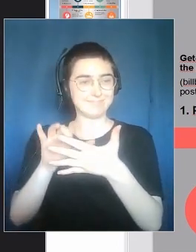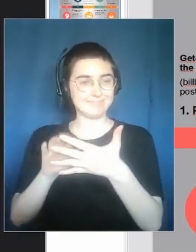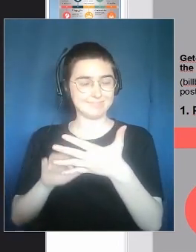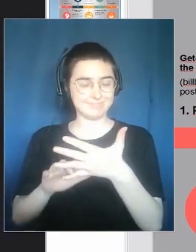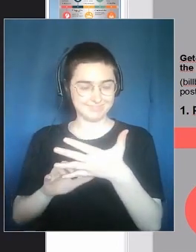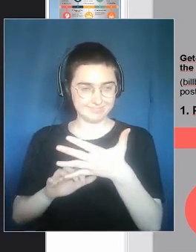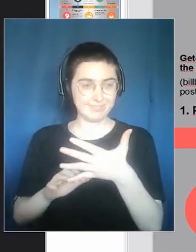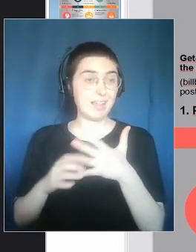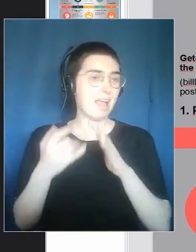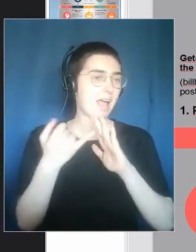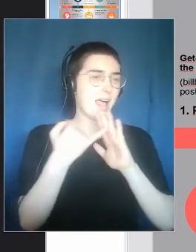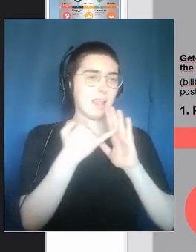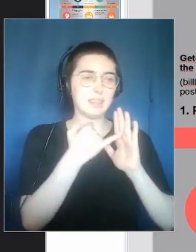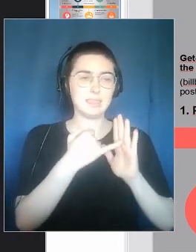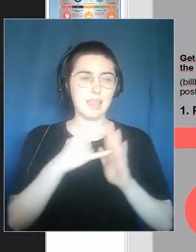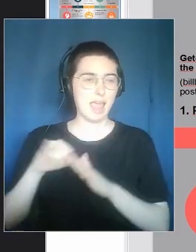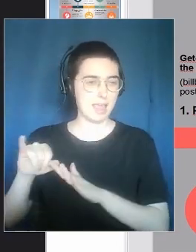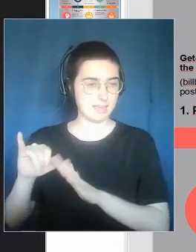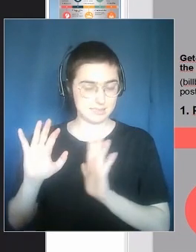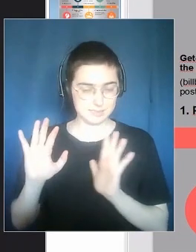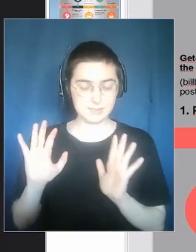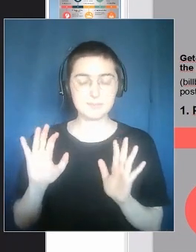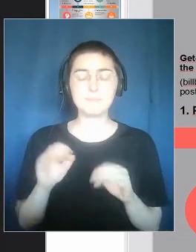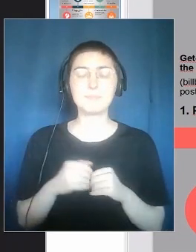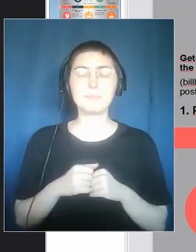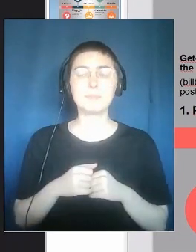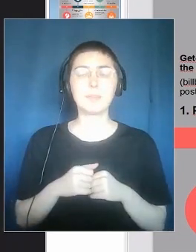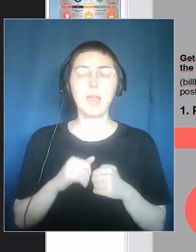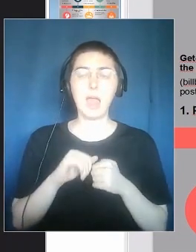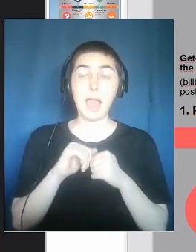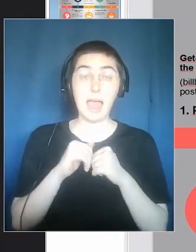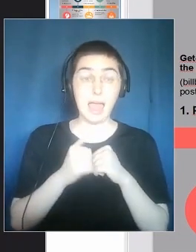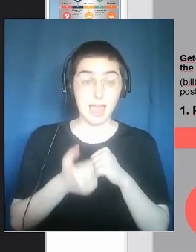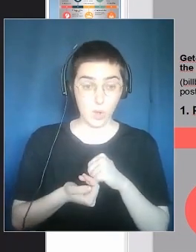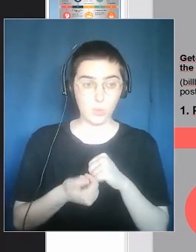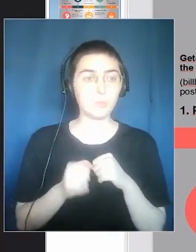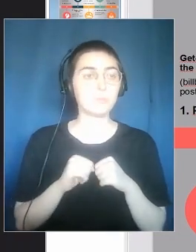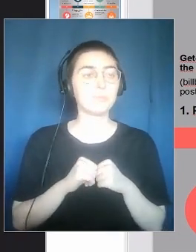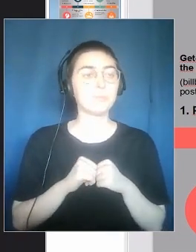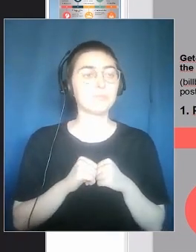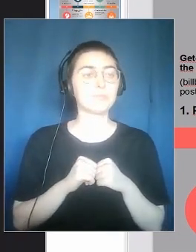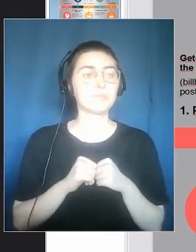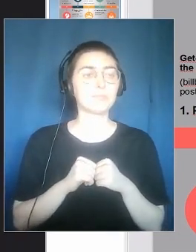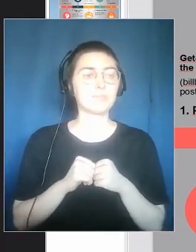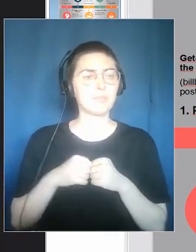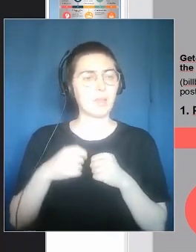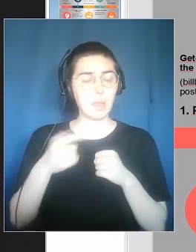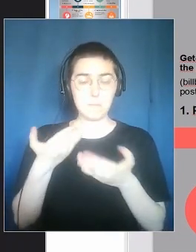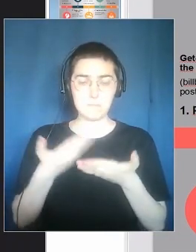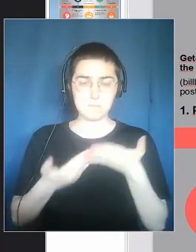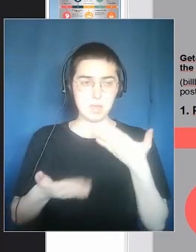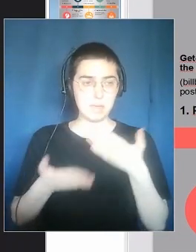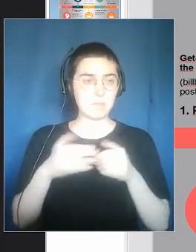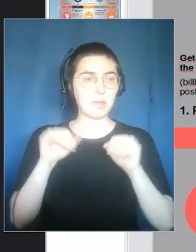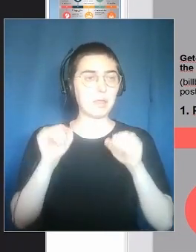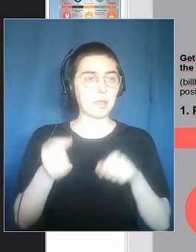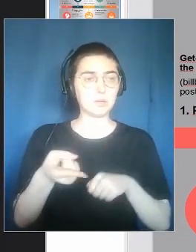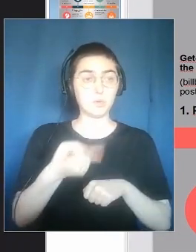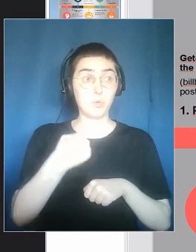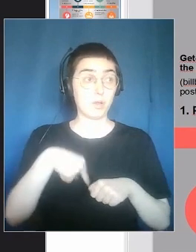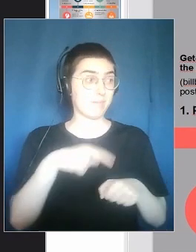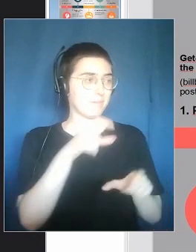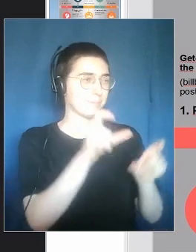write a draft of the text that sometimes is written